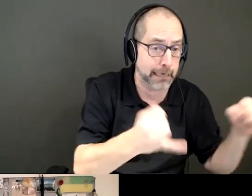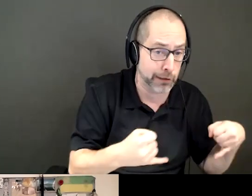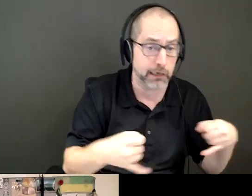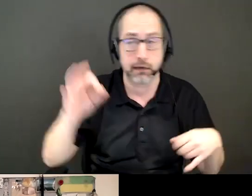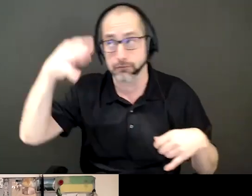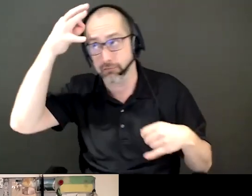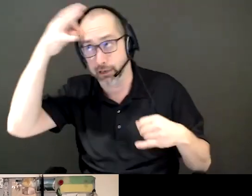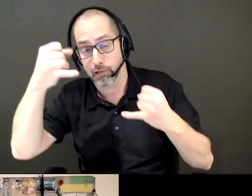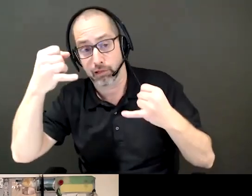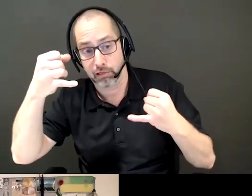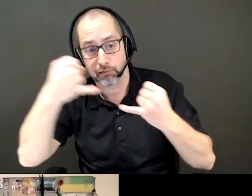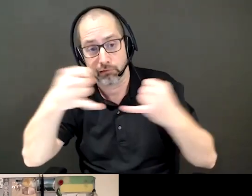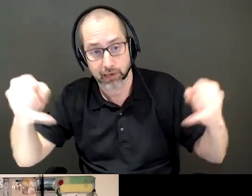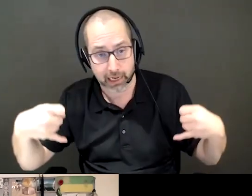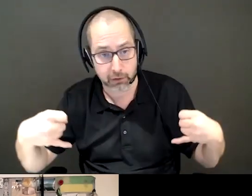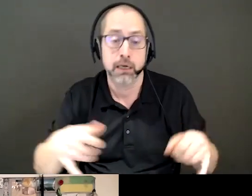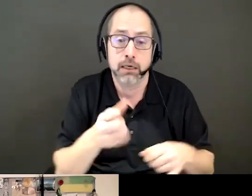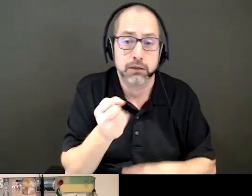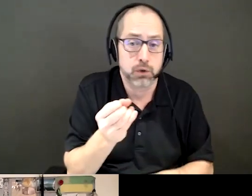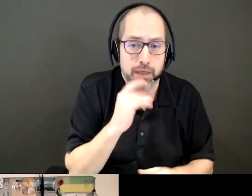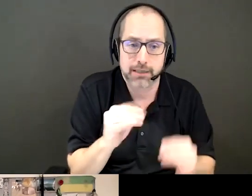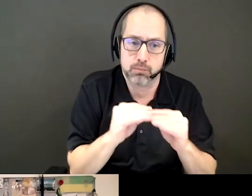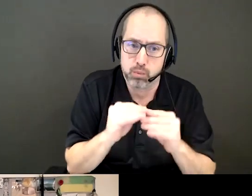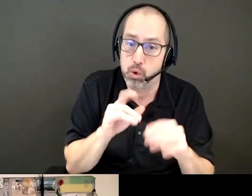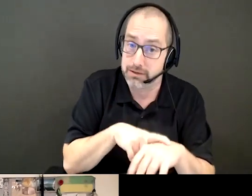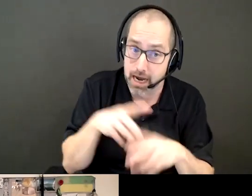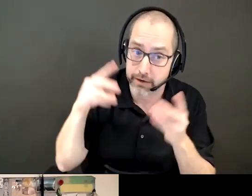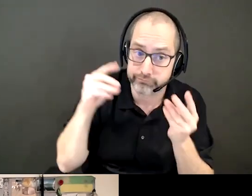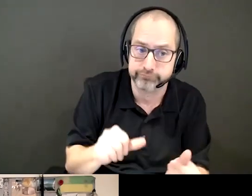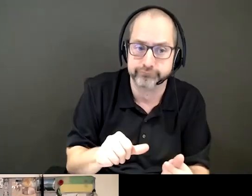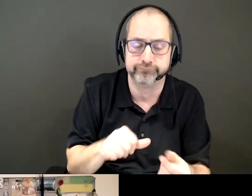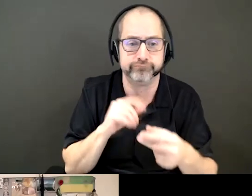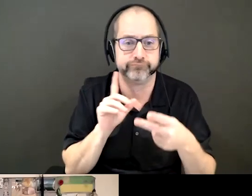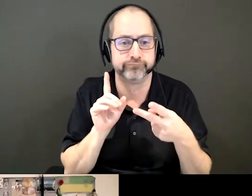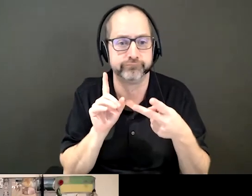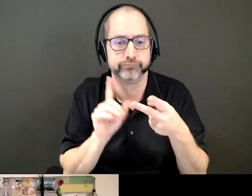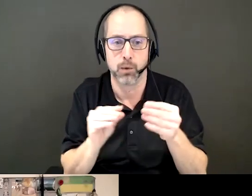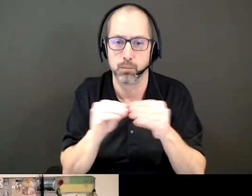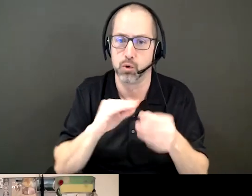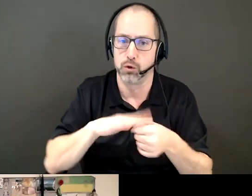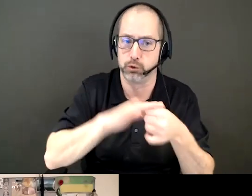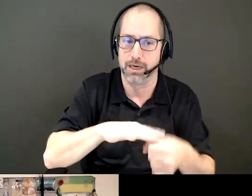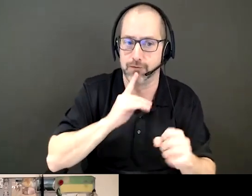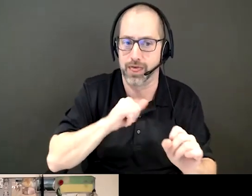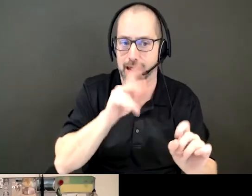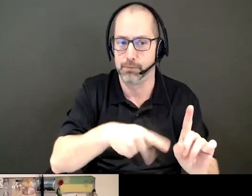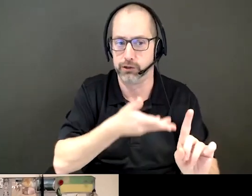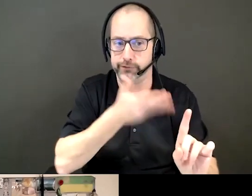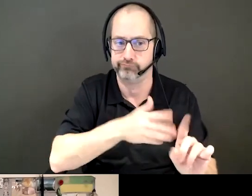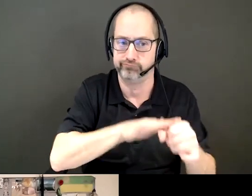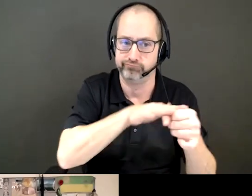So that adds extra extra time and stress on to the individual as well.